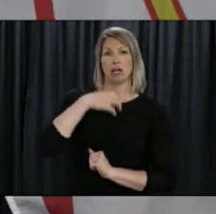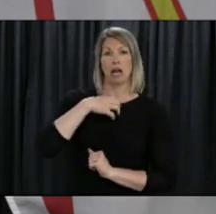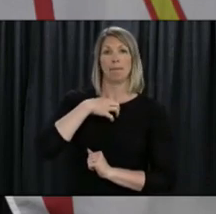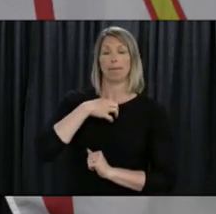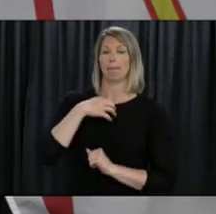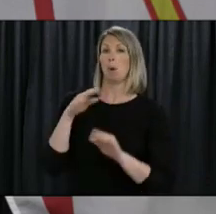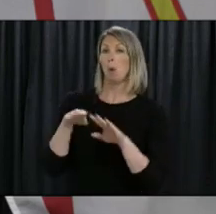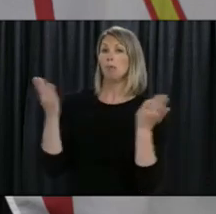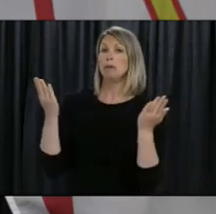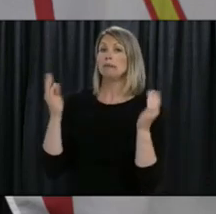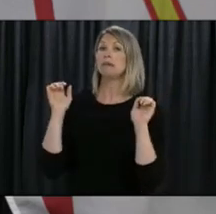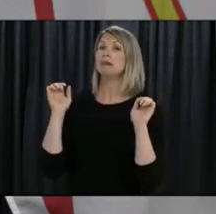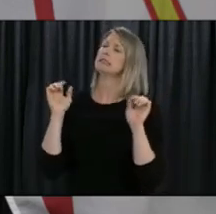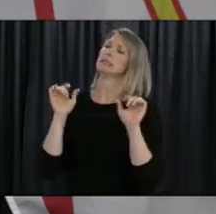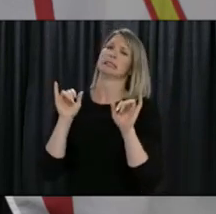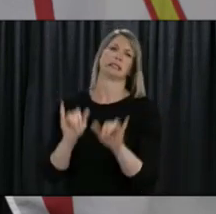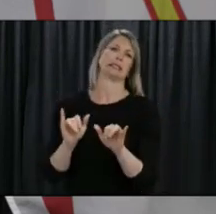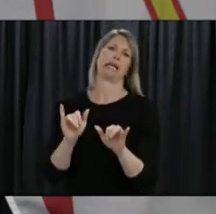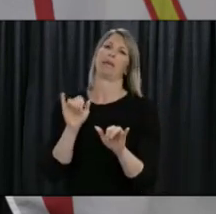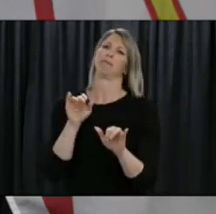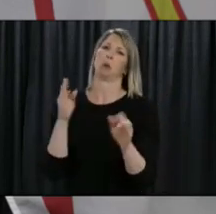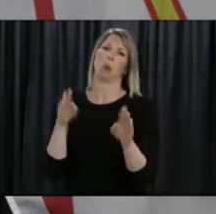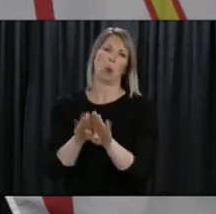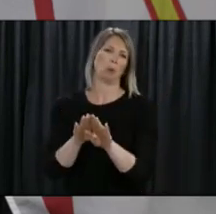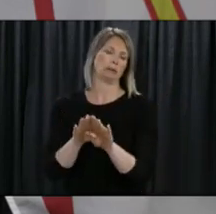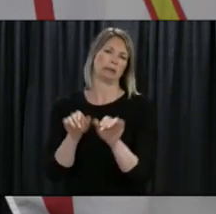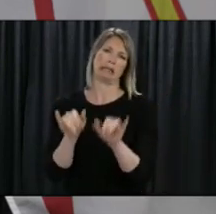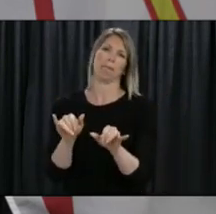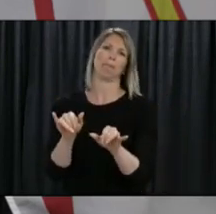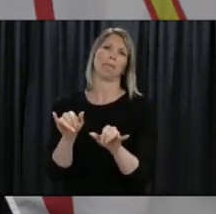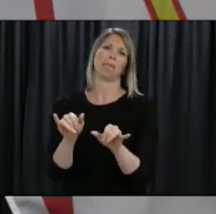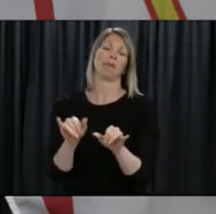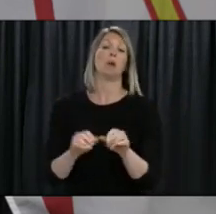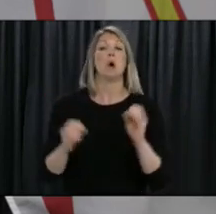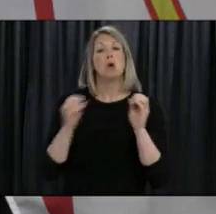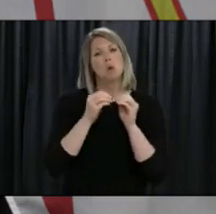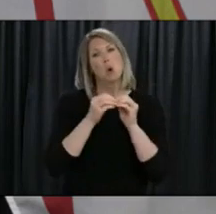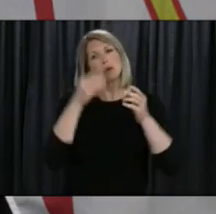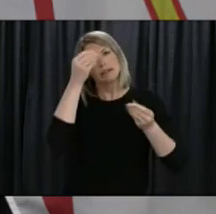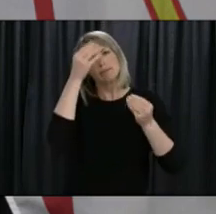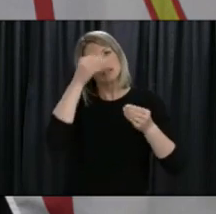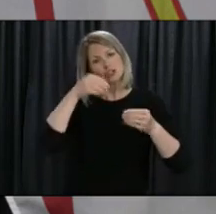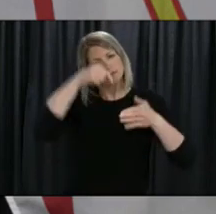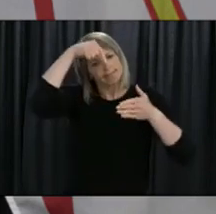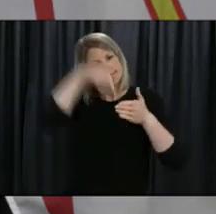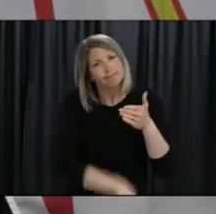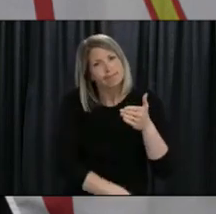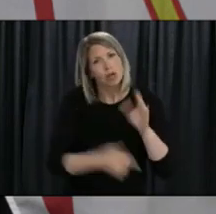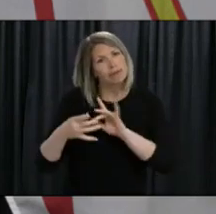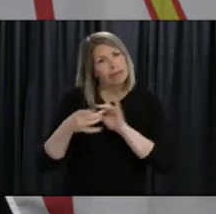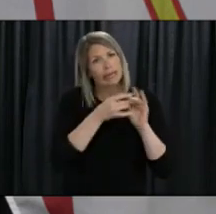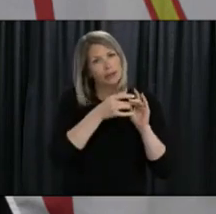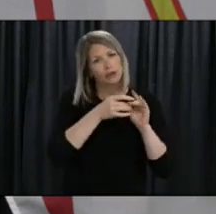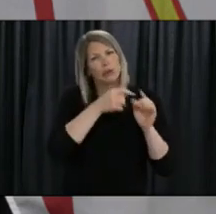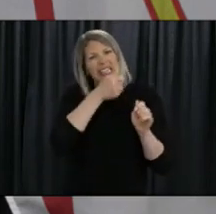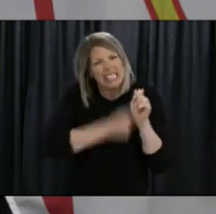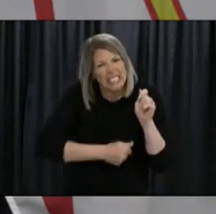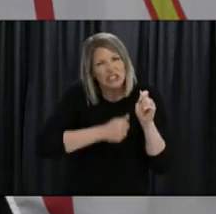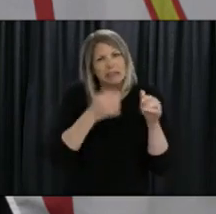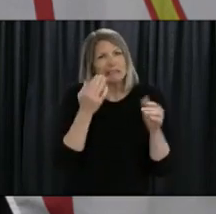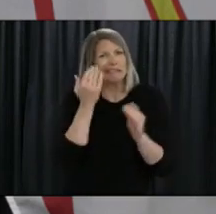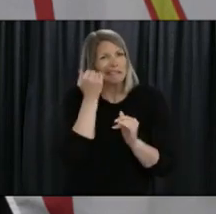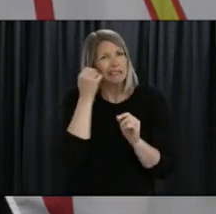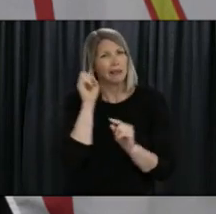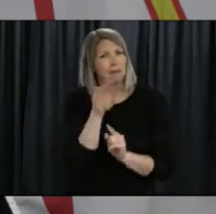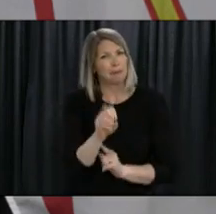information related to our provincial COVID-19 alert system, including a detailed summary of public health guidance for all alert levels, please visit gov